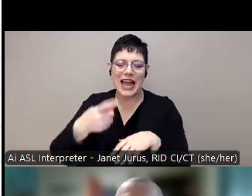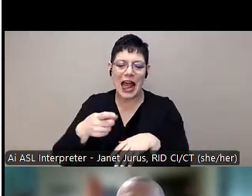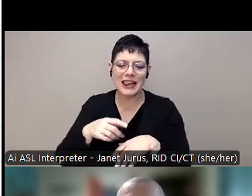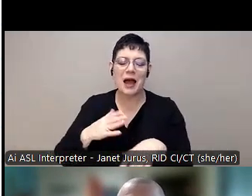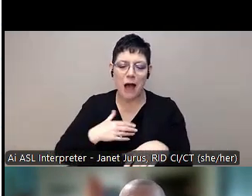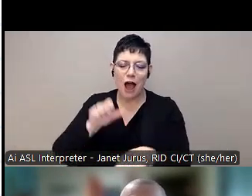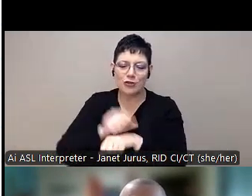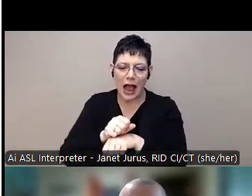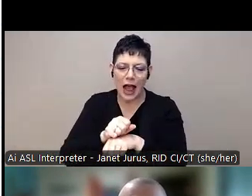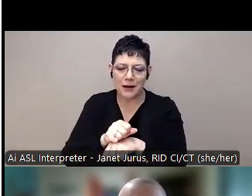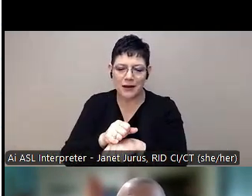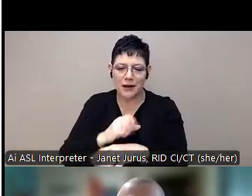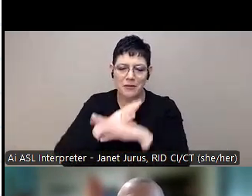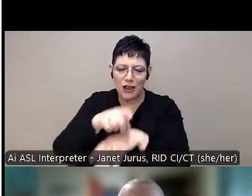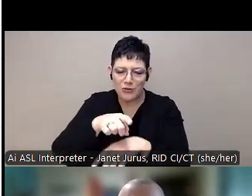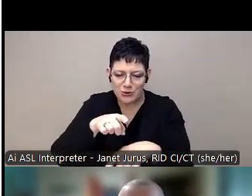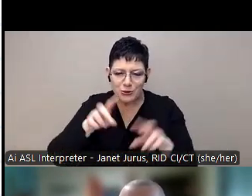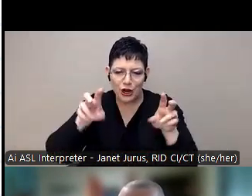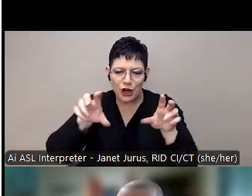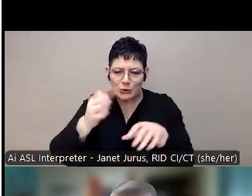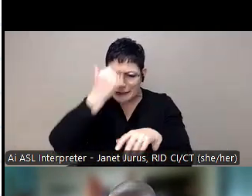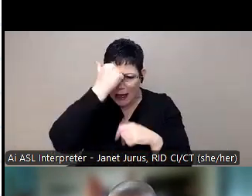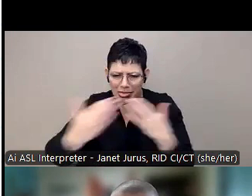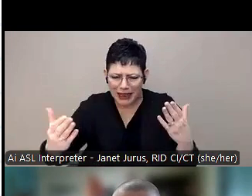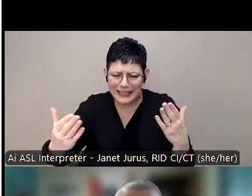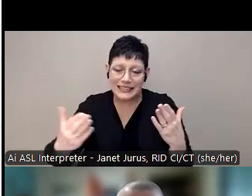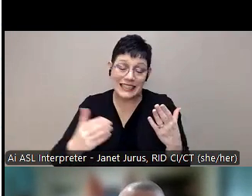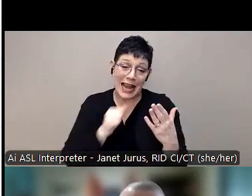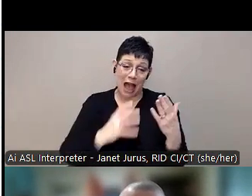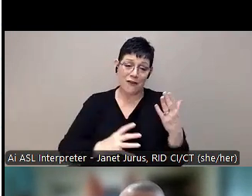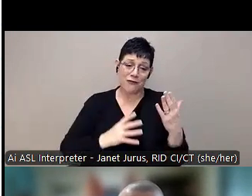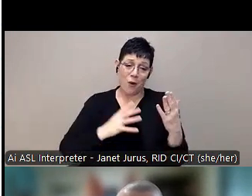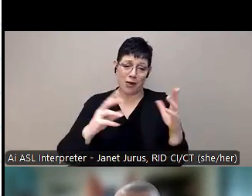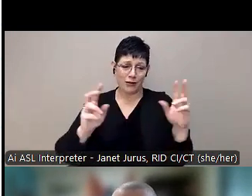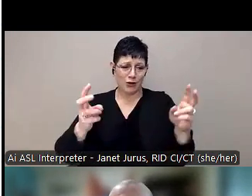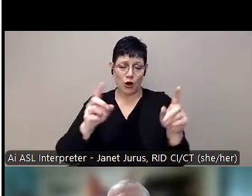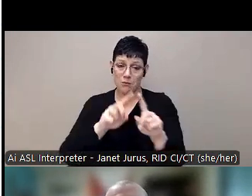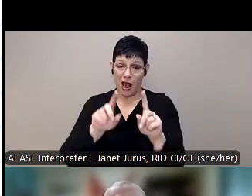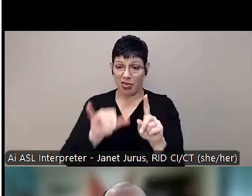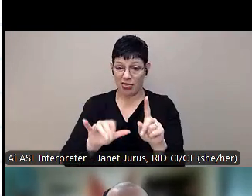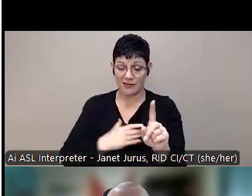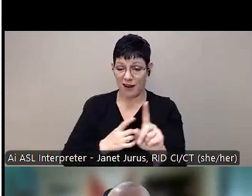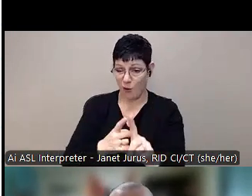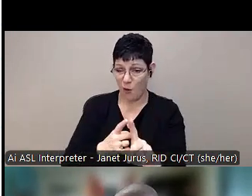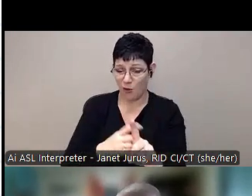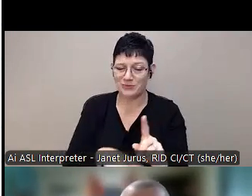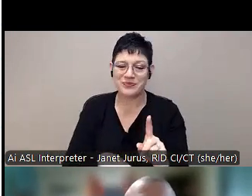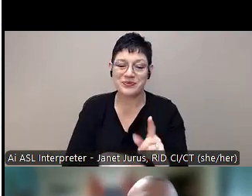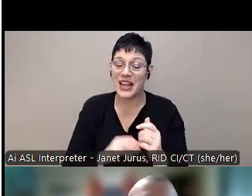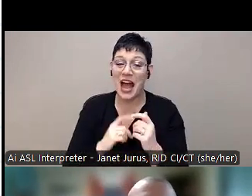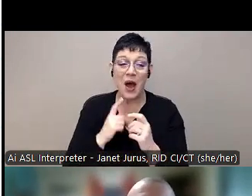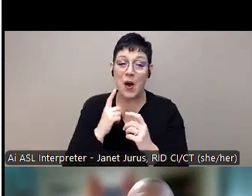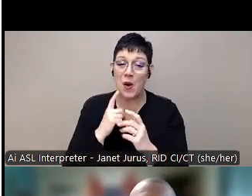things. I don't know that that's a clinical term, but that's essentially where we're at. So how do we do that?